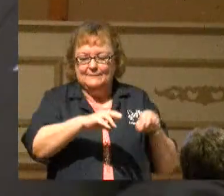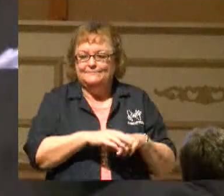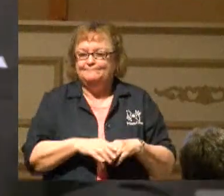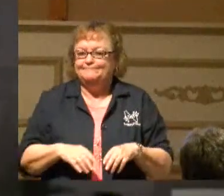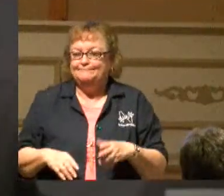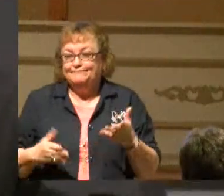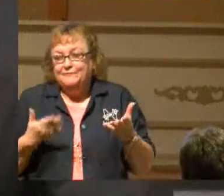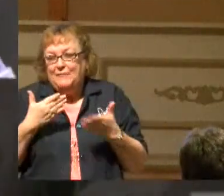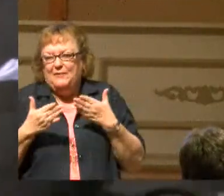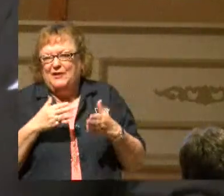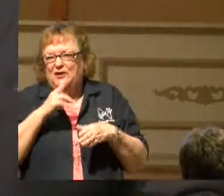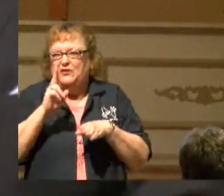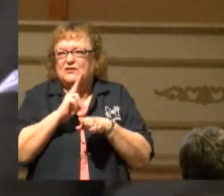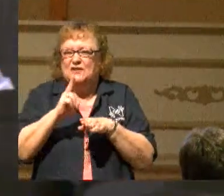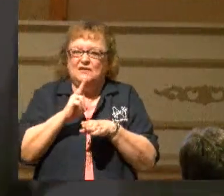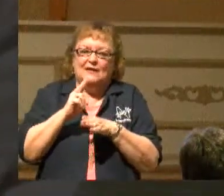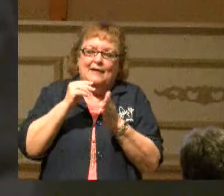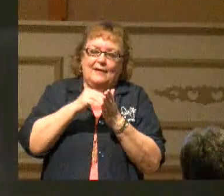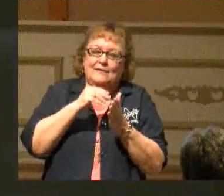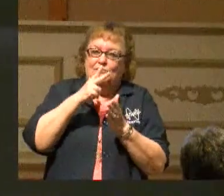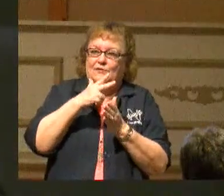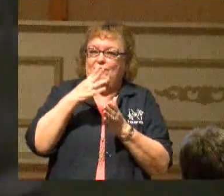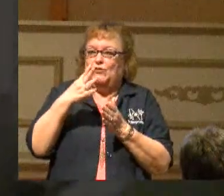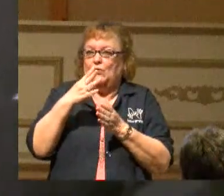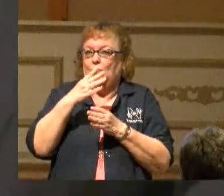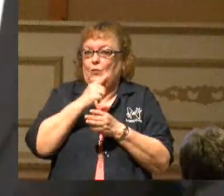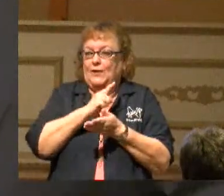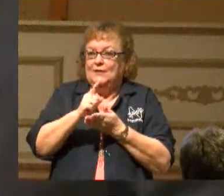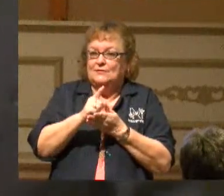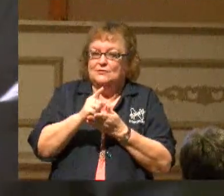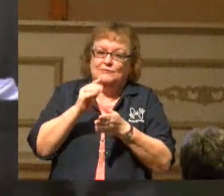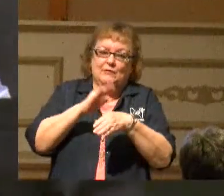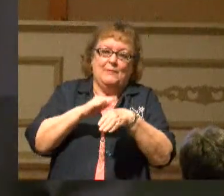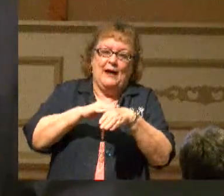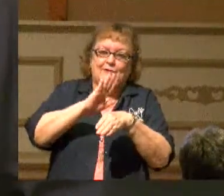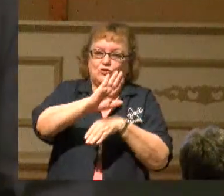You might use it again in three or four weeks just to remind yourself you're glad you bought it.